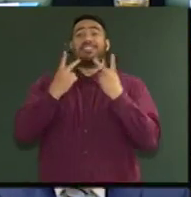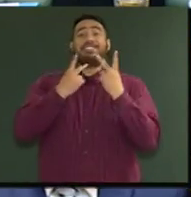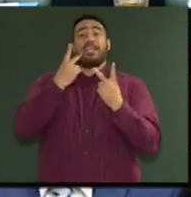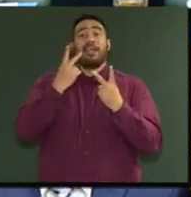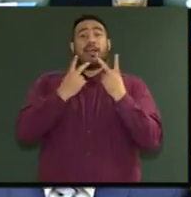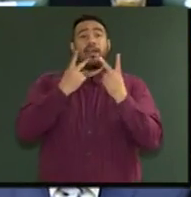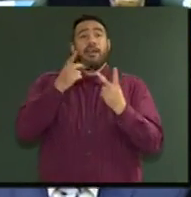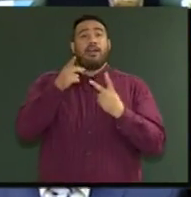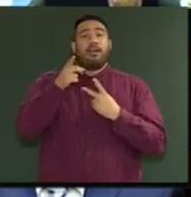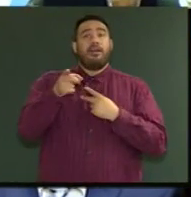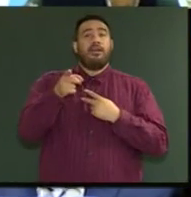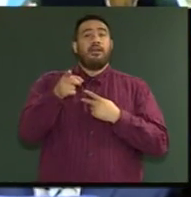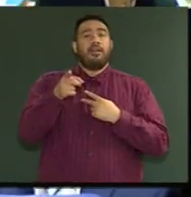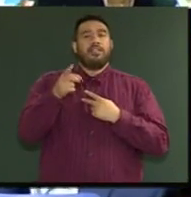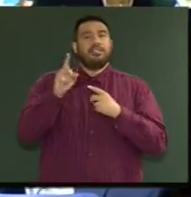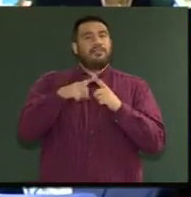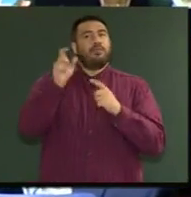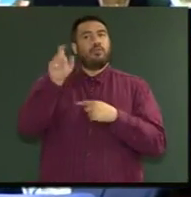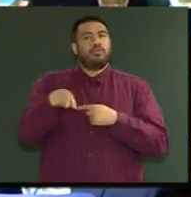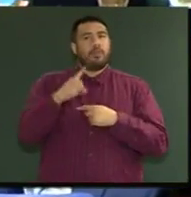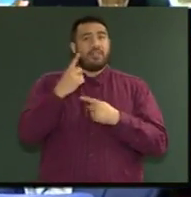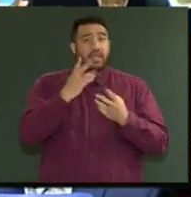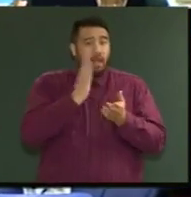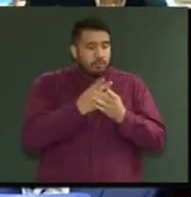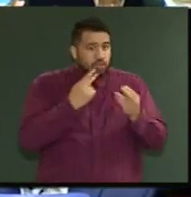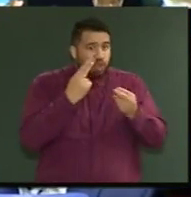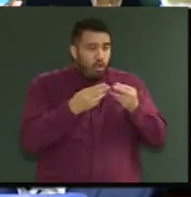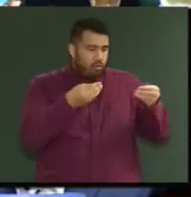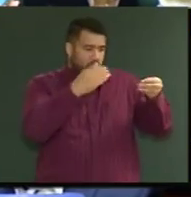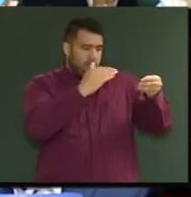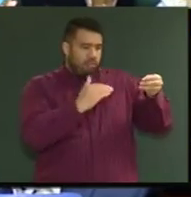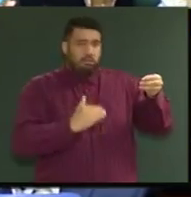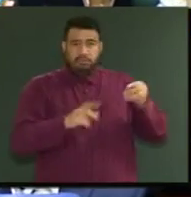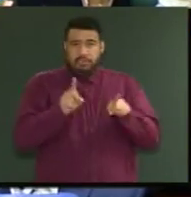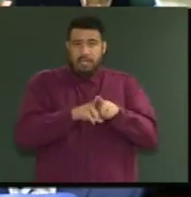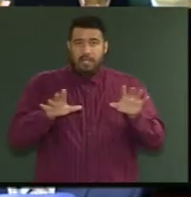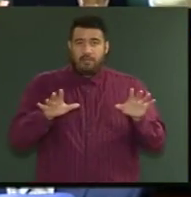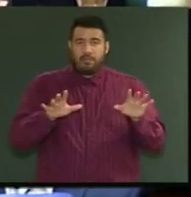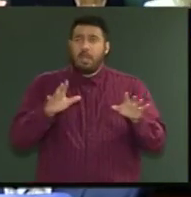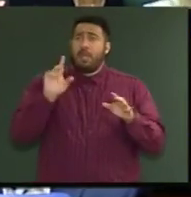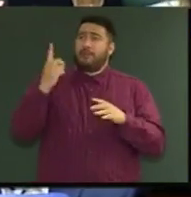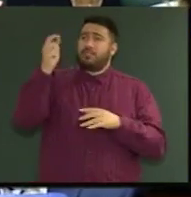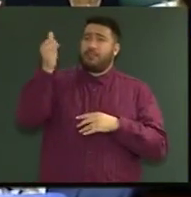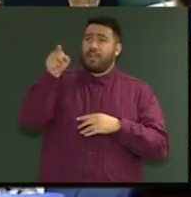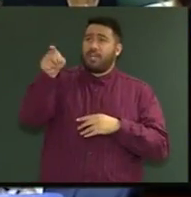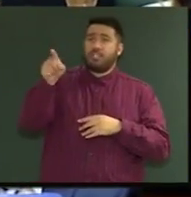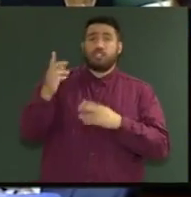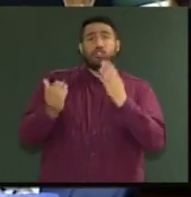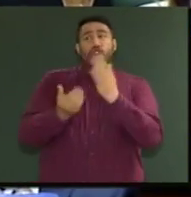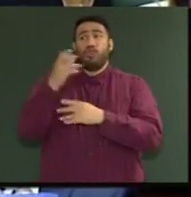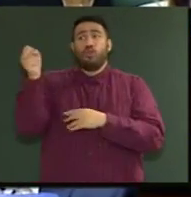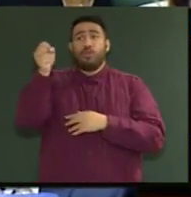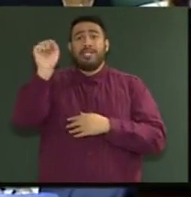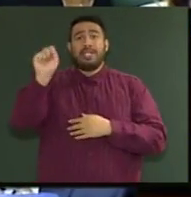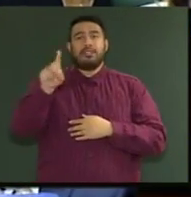changed but the wayata is exactly the same. Mr Speaker, the Minister of Finance may be new, but with the help of the mighty